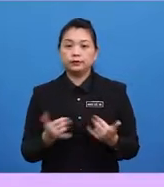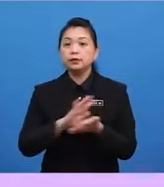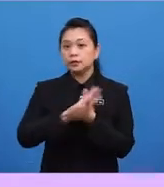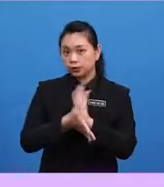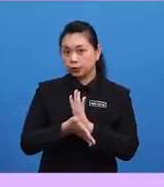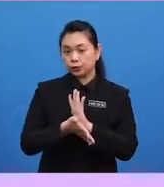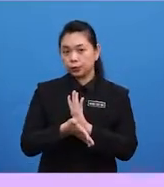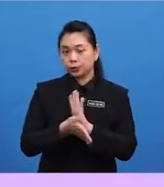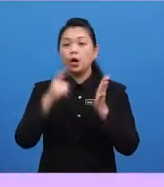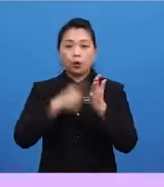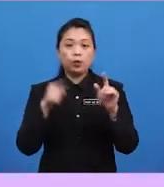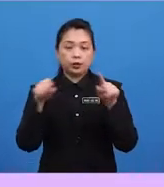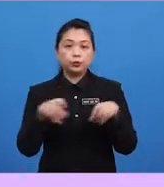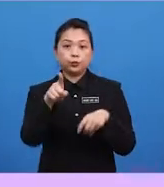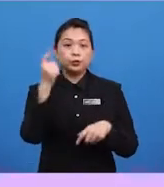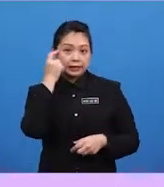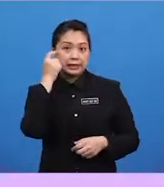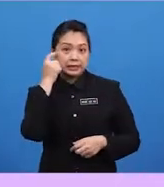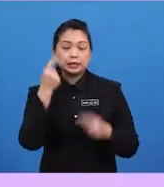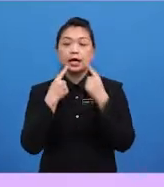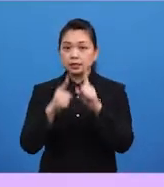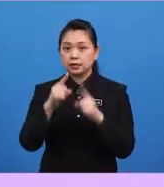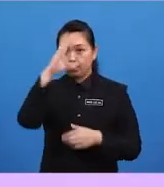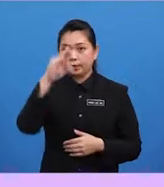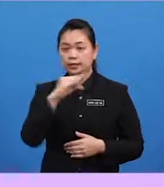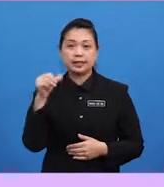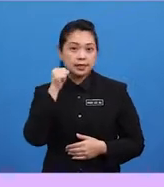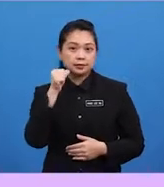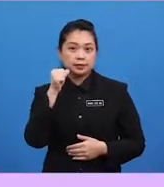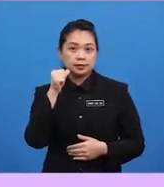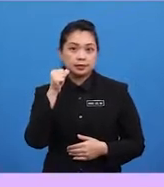So, what do you think the answer, boys and girls?